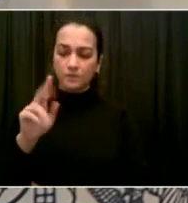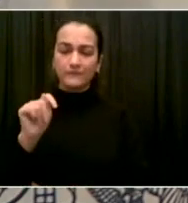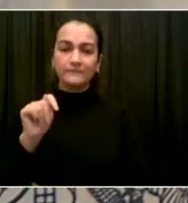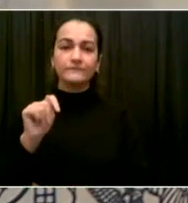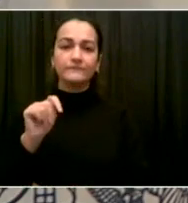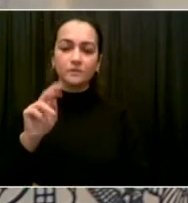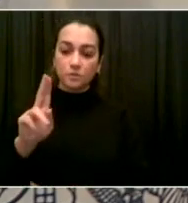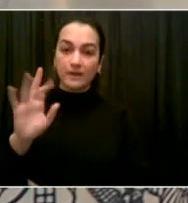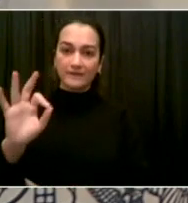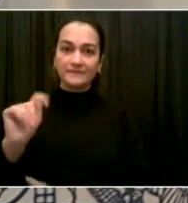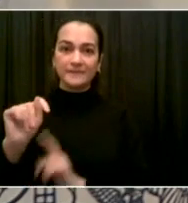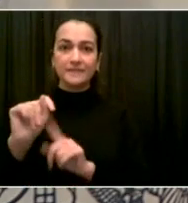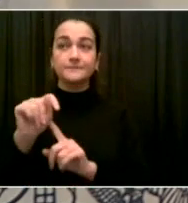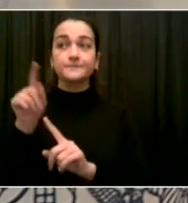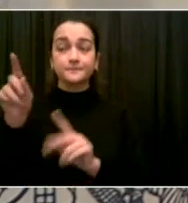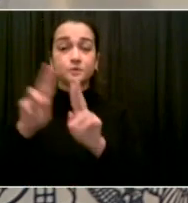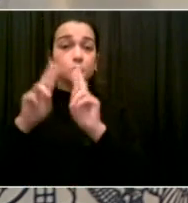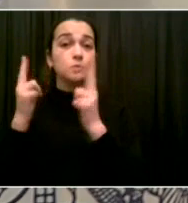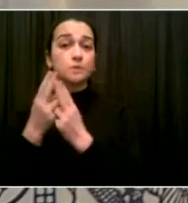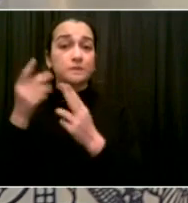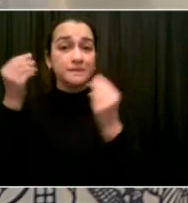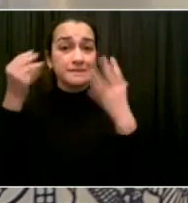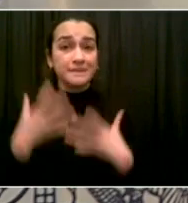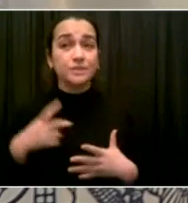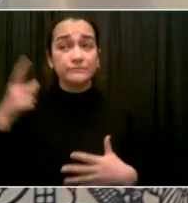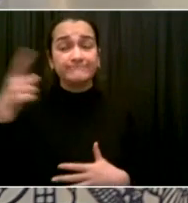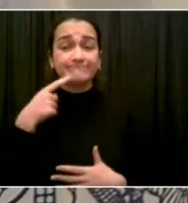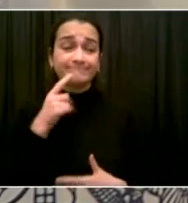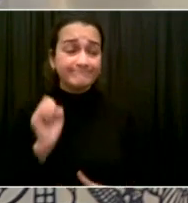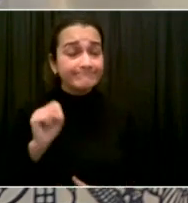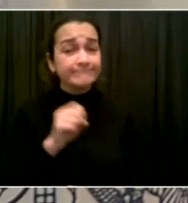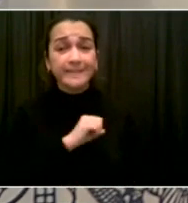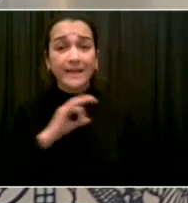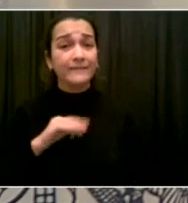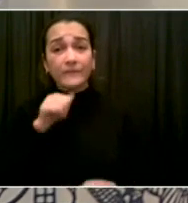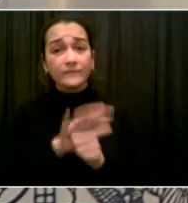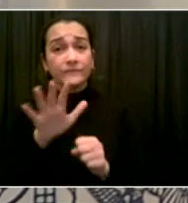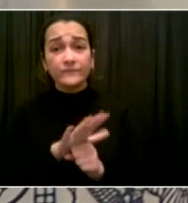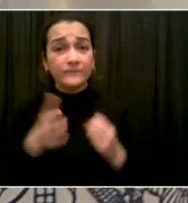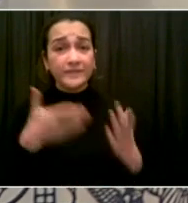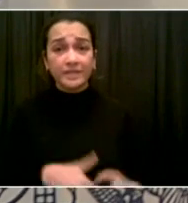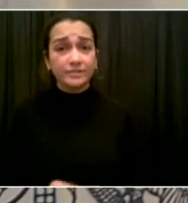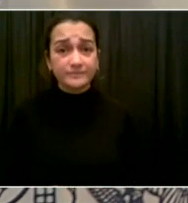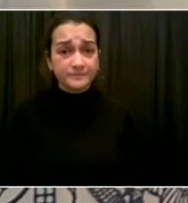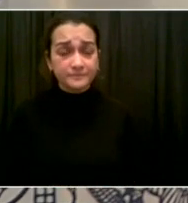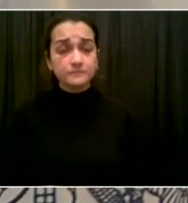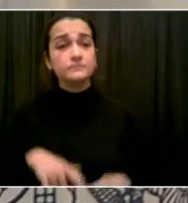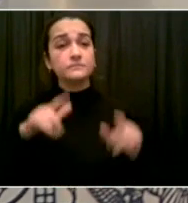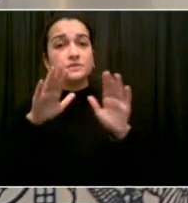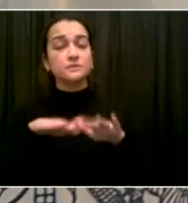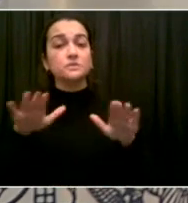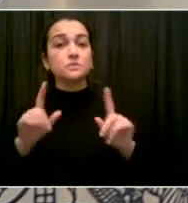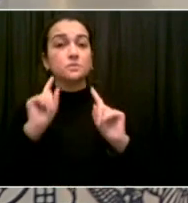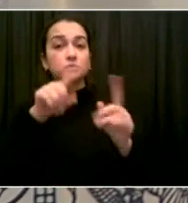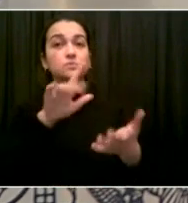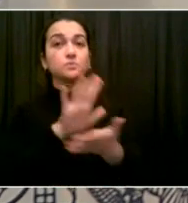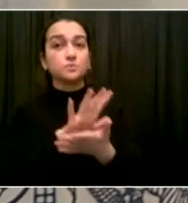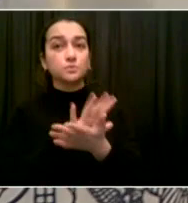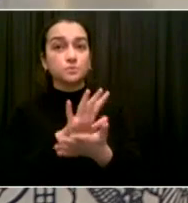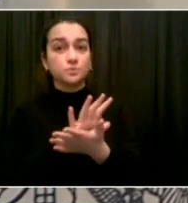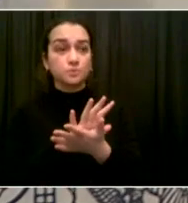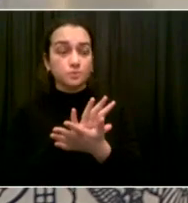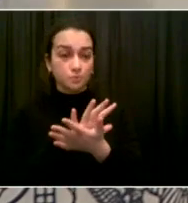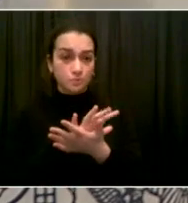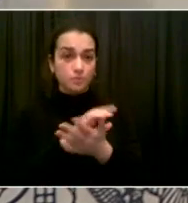What can be done this week to make sure that schools are equipped to handle this increase in cases? Yeah,